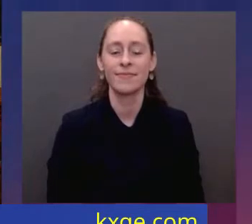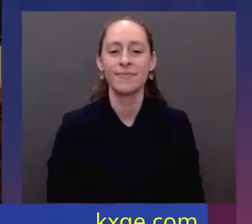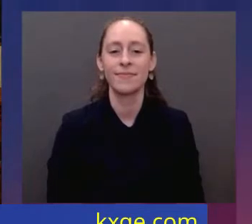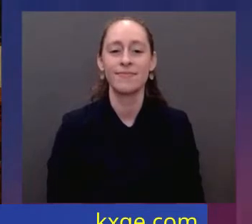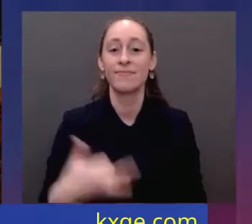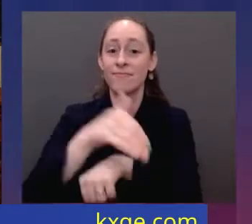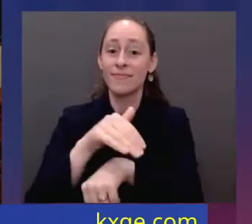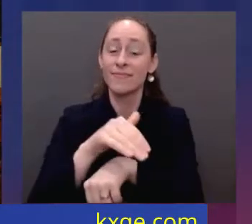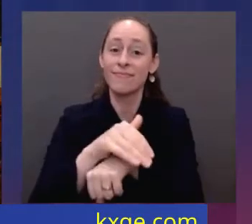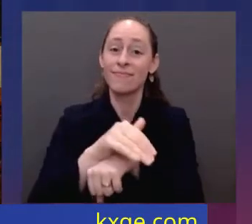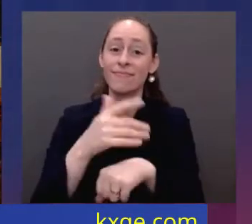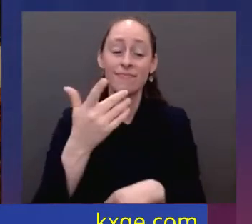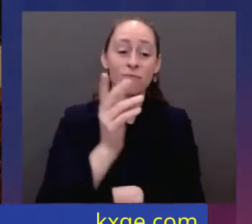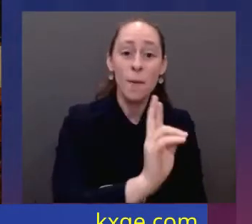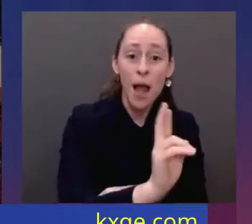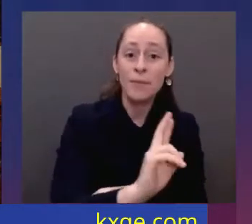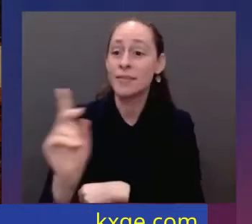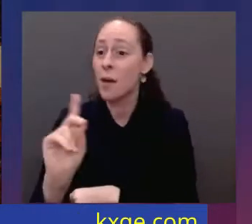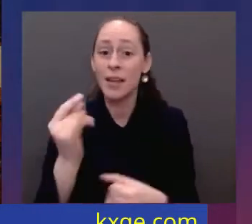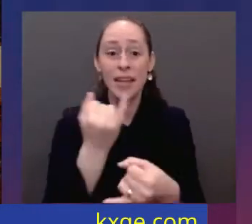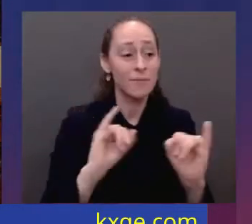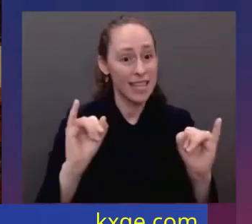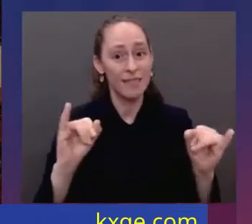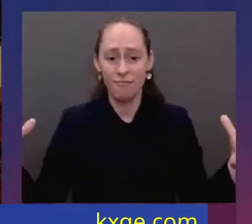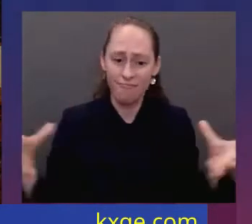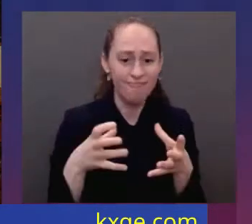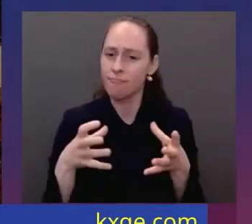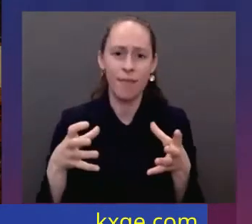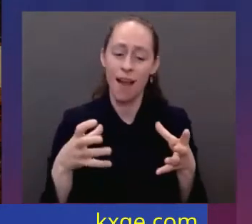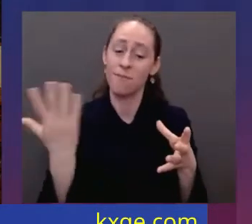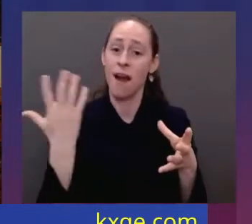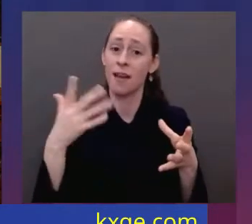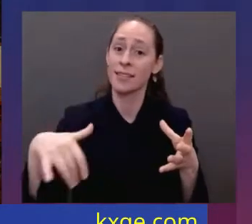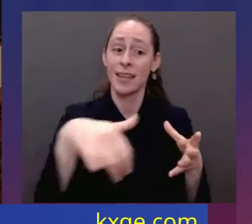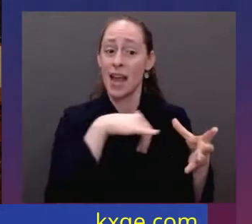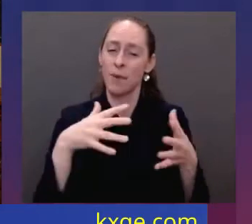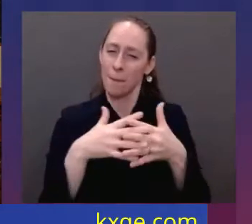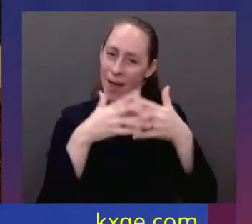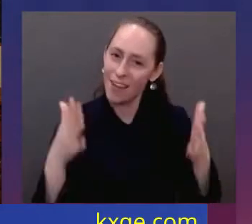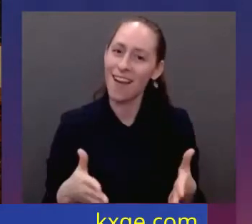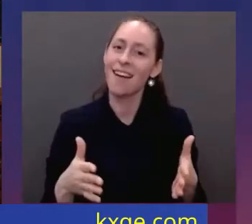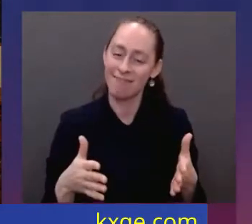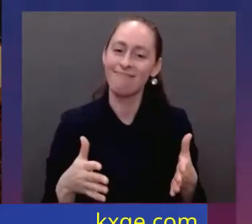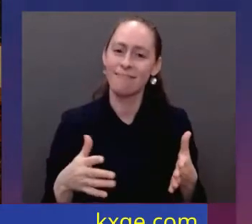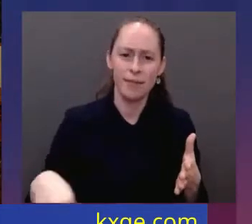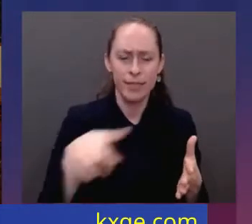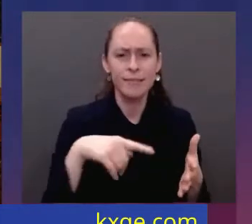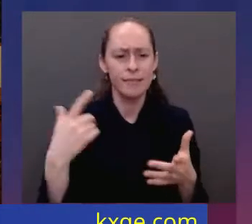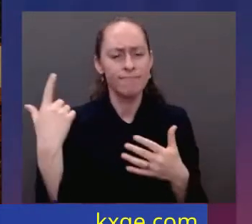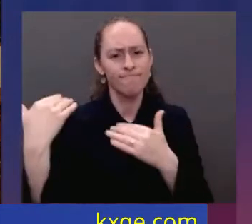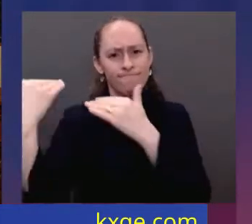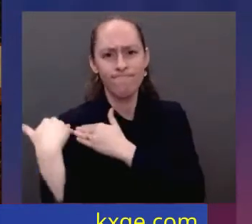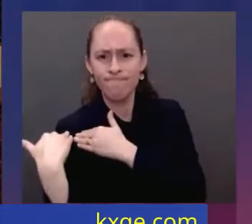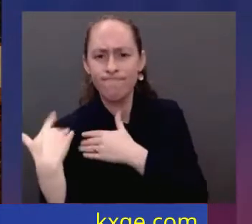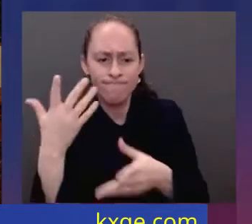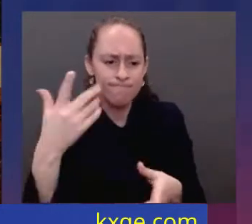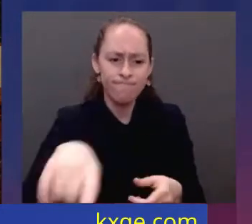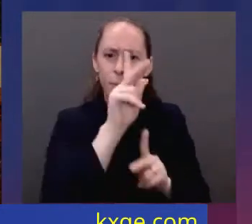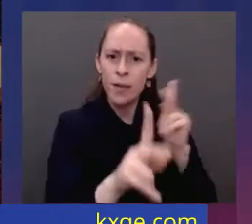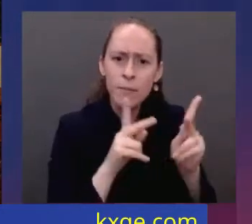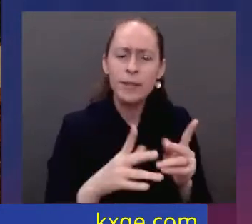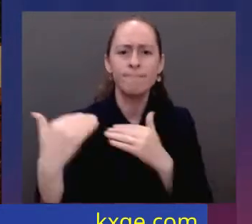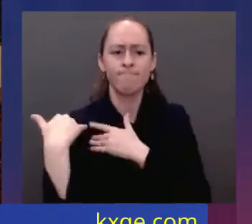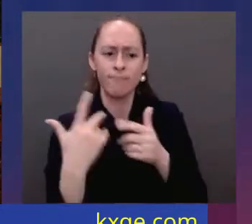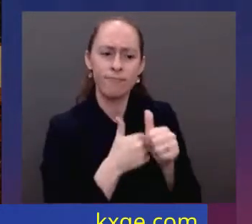but most importantly, as Americans. With the duty to one another, to America, to the American people, to the Constitution, and an unwavering resolve